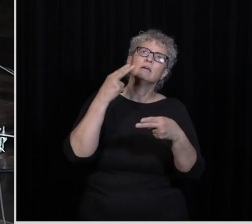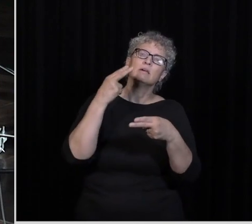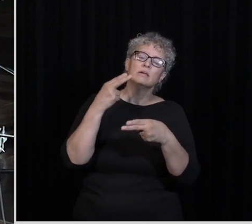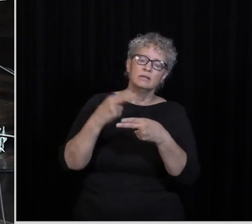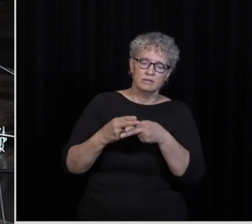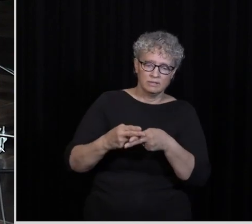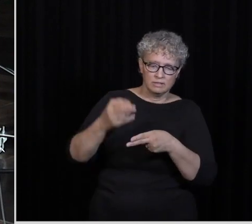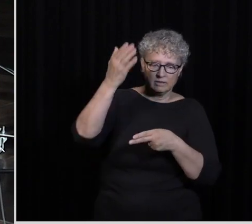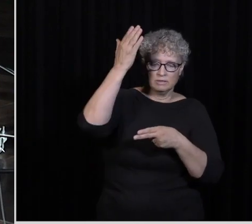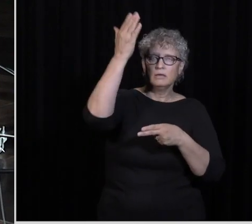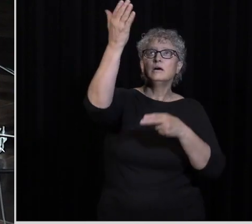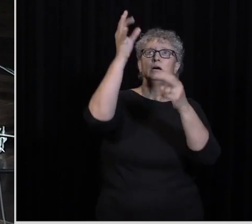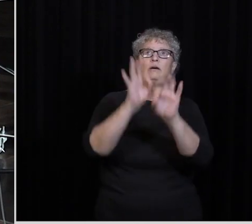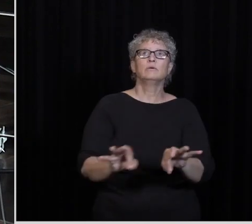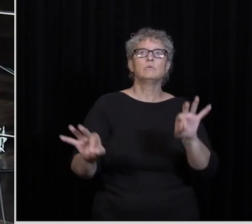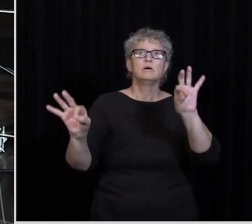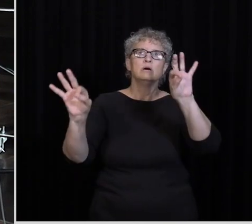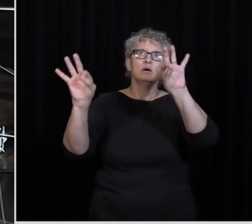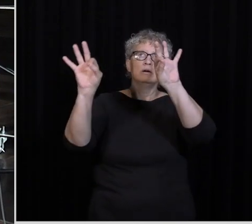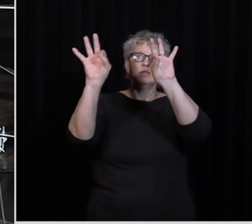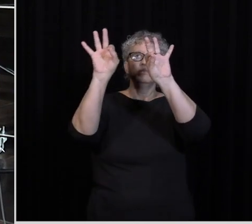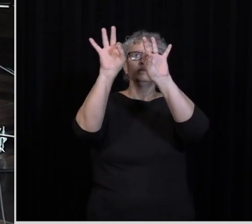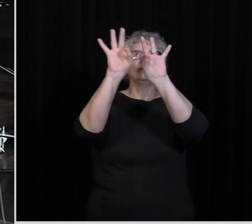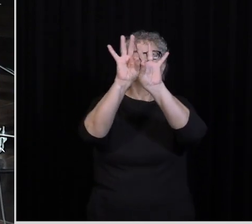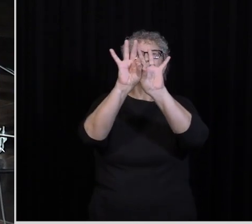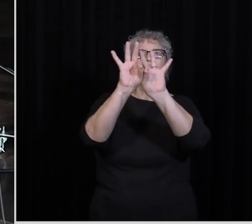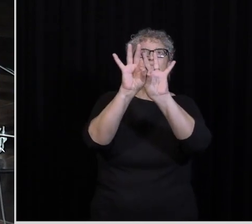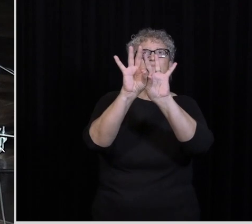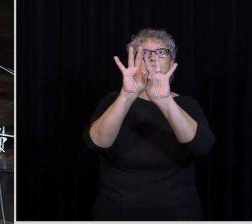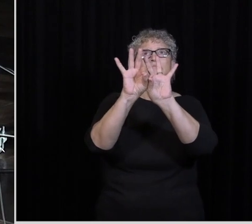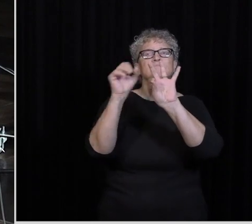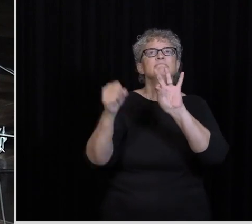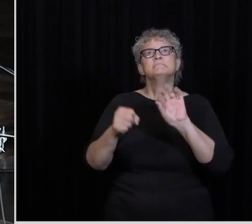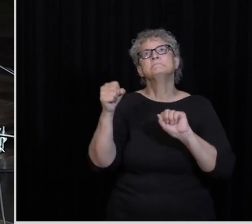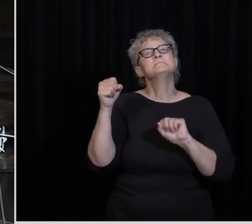You are worthy of